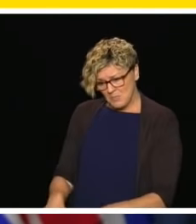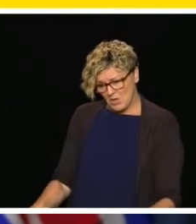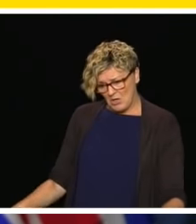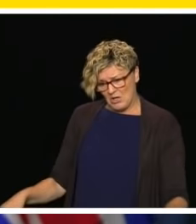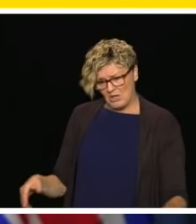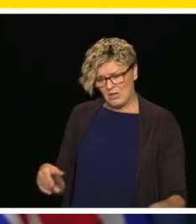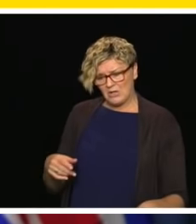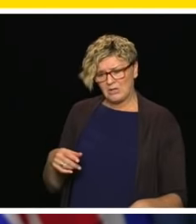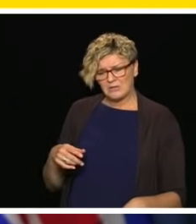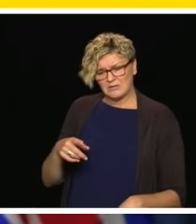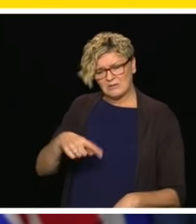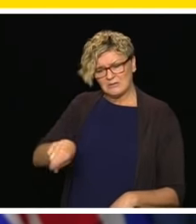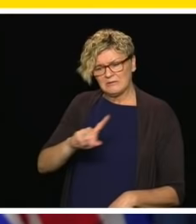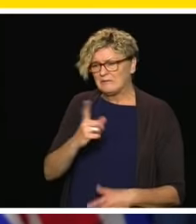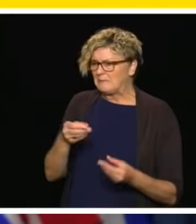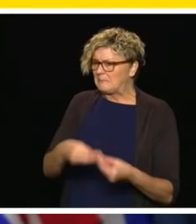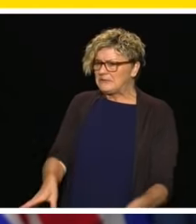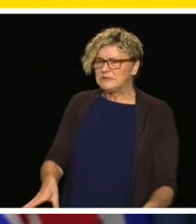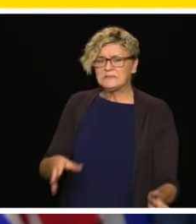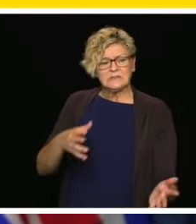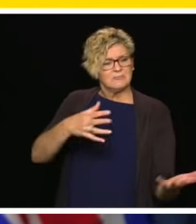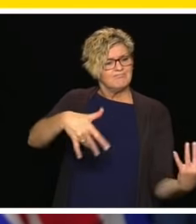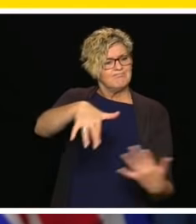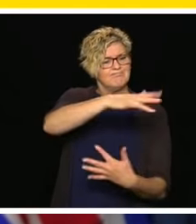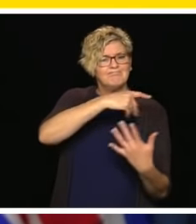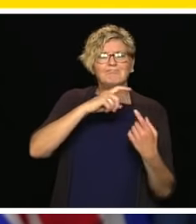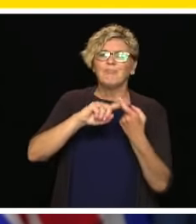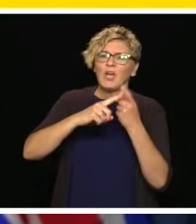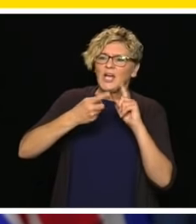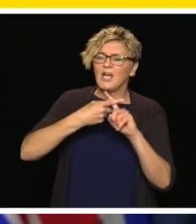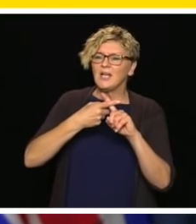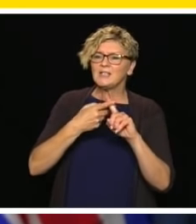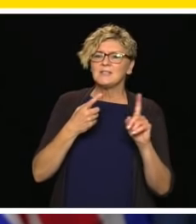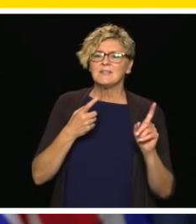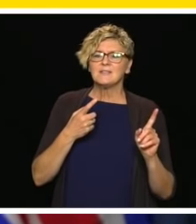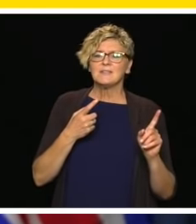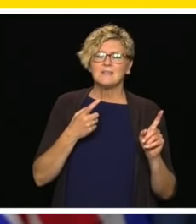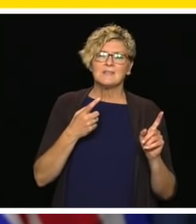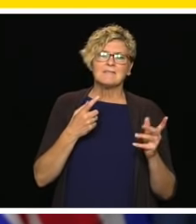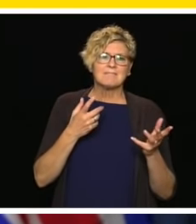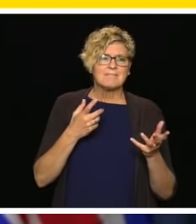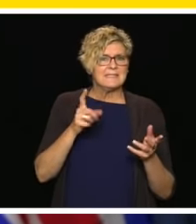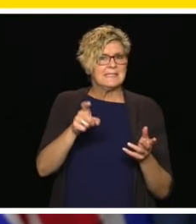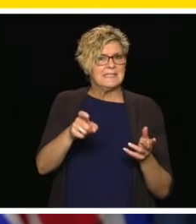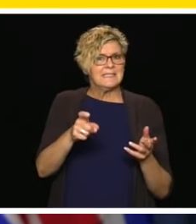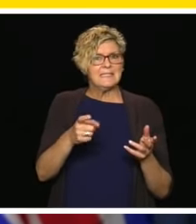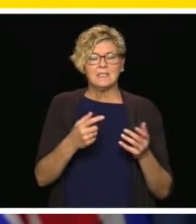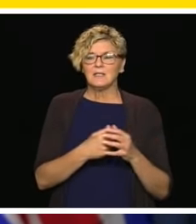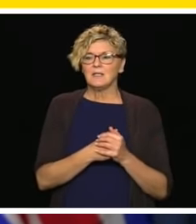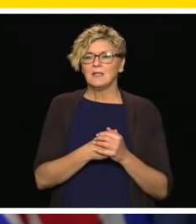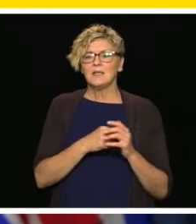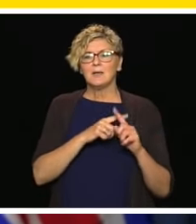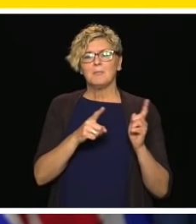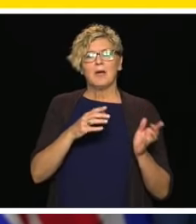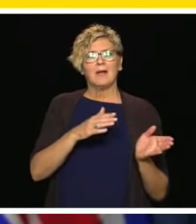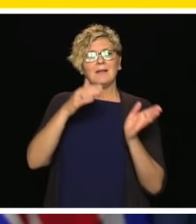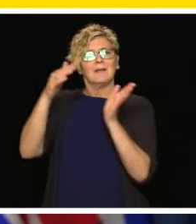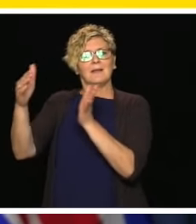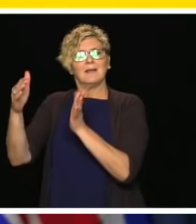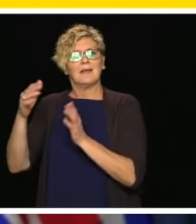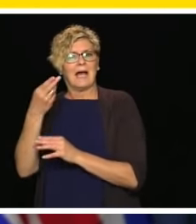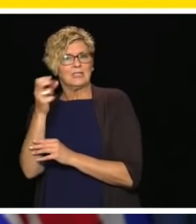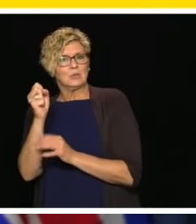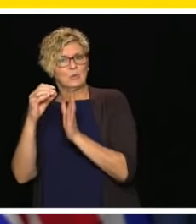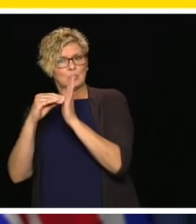on and they'll be getting a little bit of that. But I'm wondering with the upper-level high school students who are preparing for